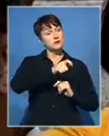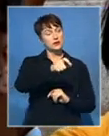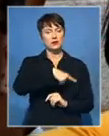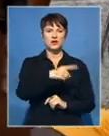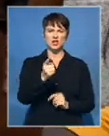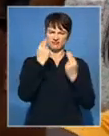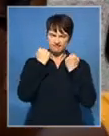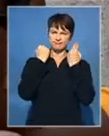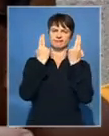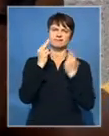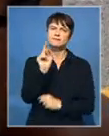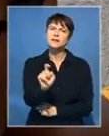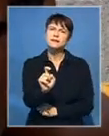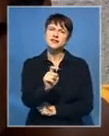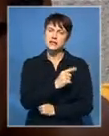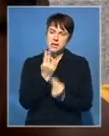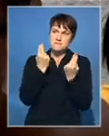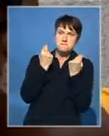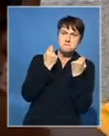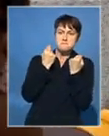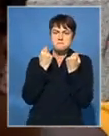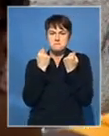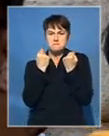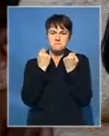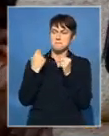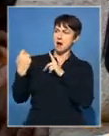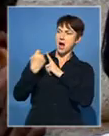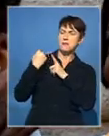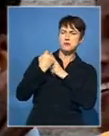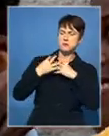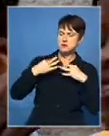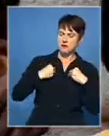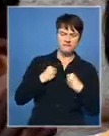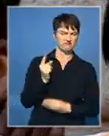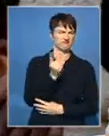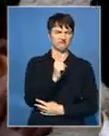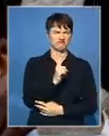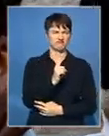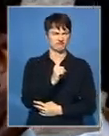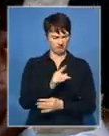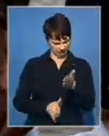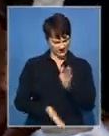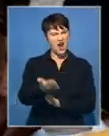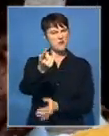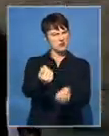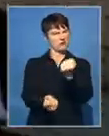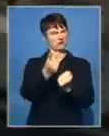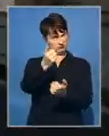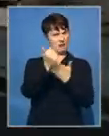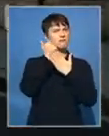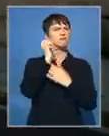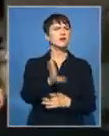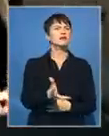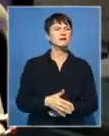stand up for themselves. They mustn't sit down with this abuse. They must come to the court so they can get help.